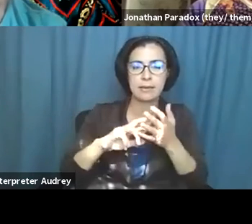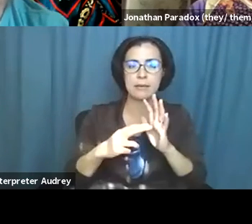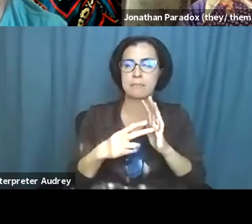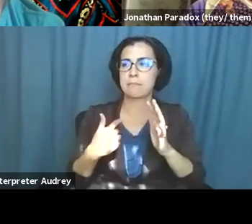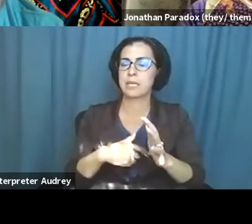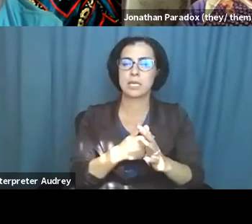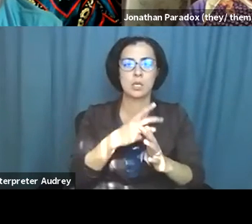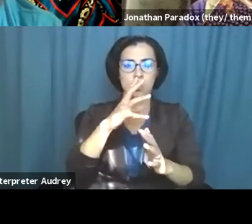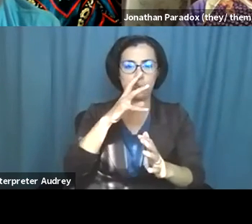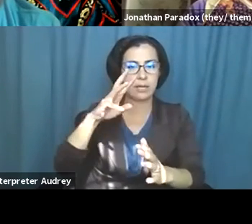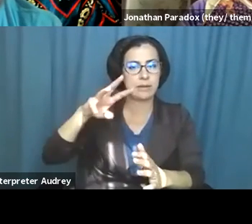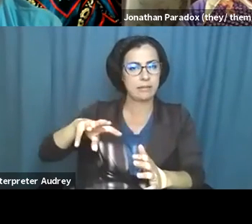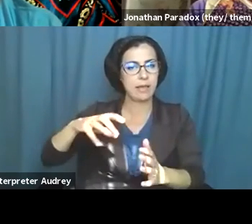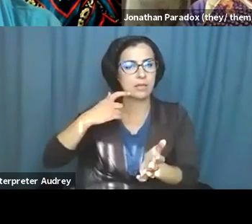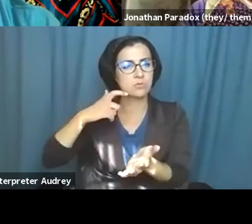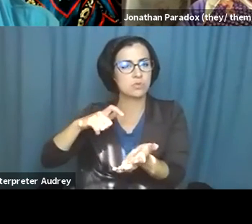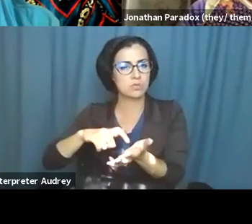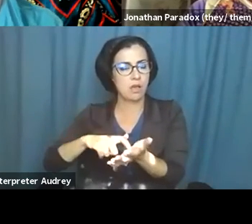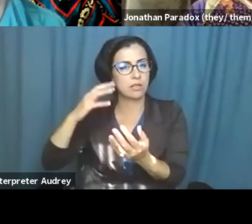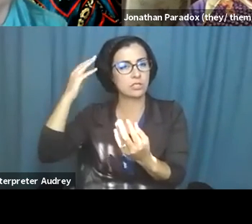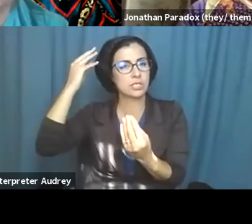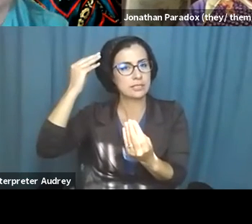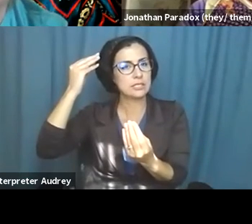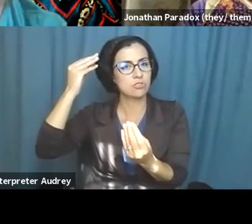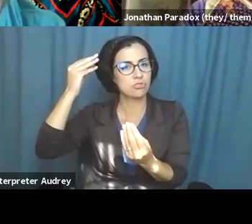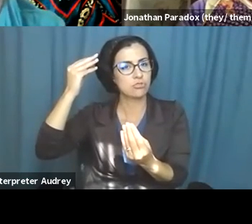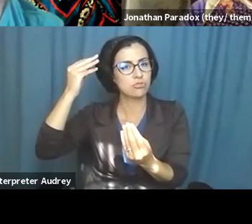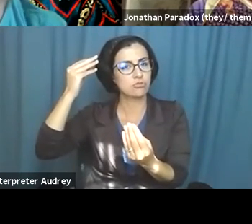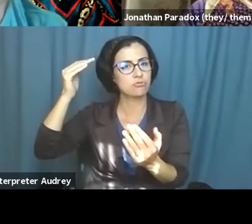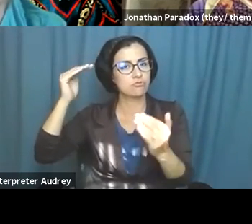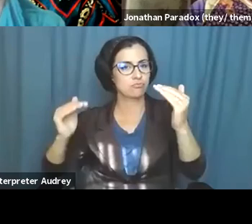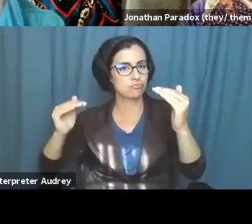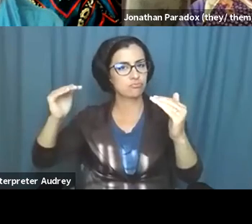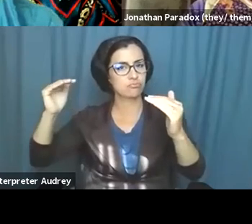um, acknowledge and consider the injustices of, um,